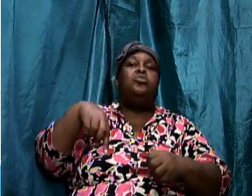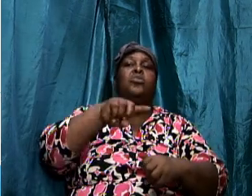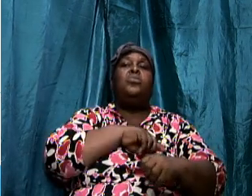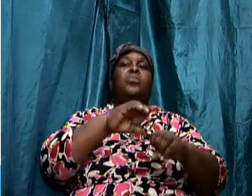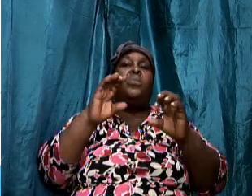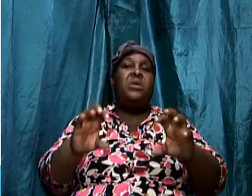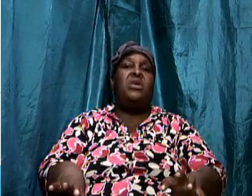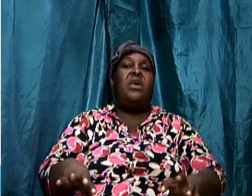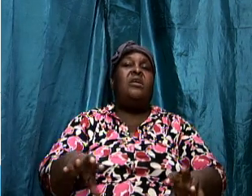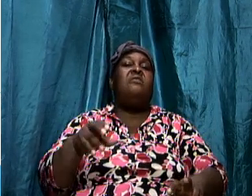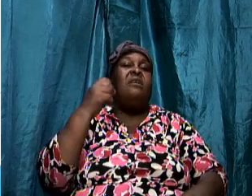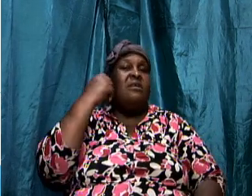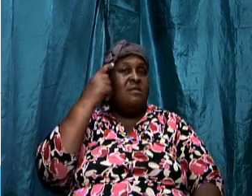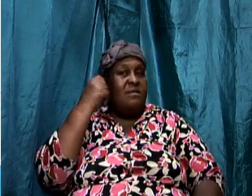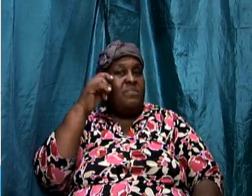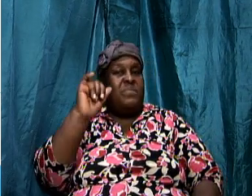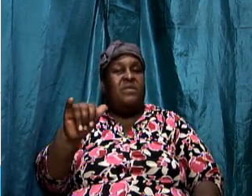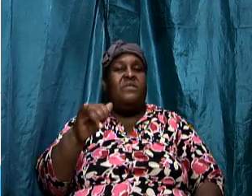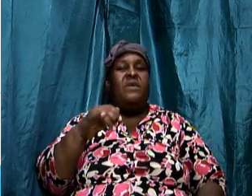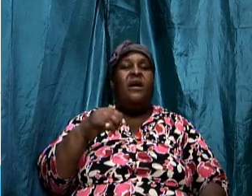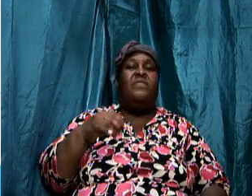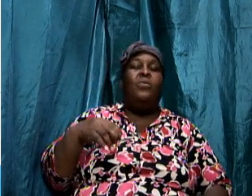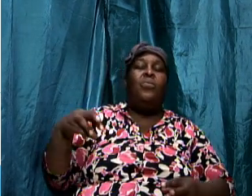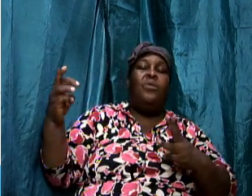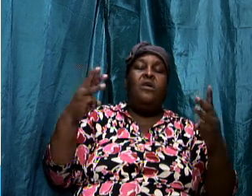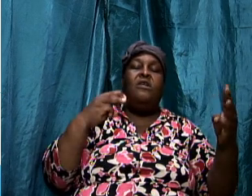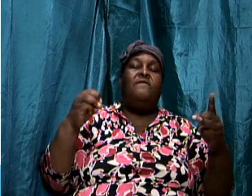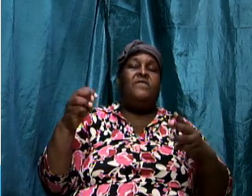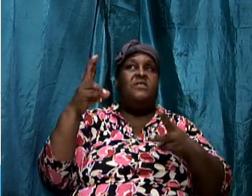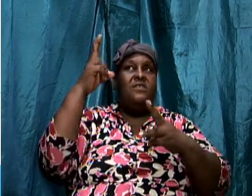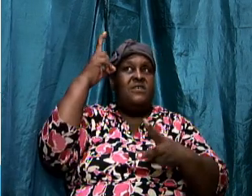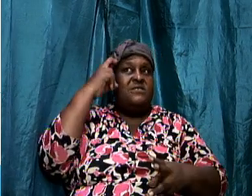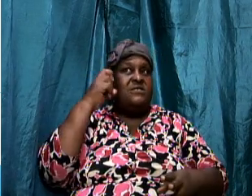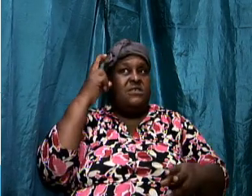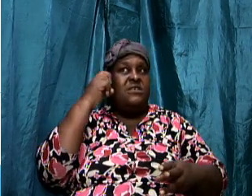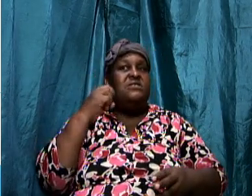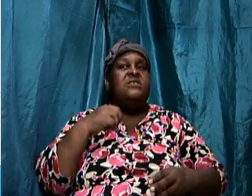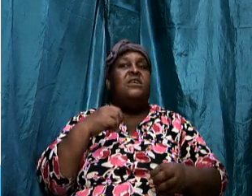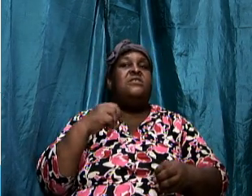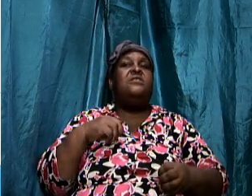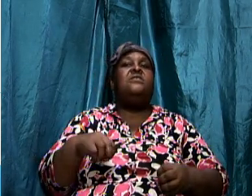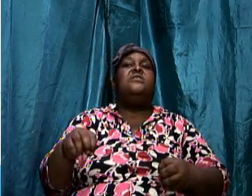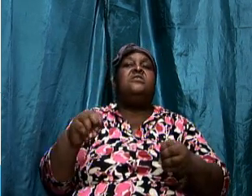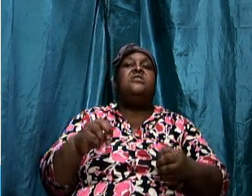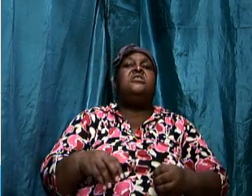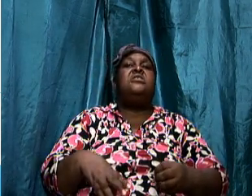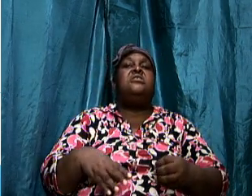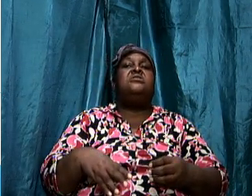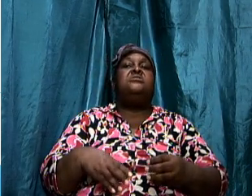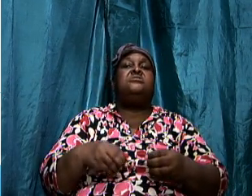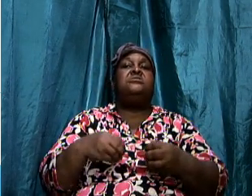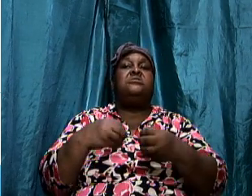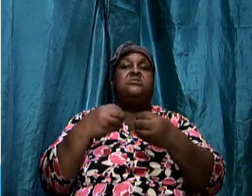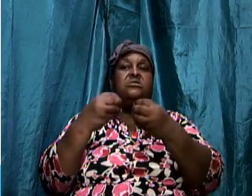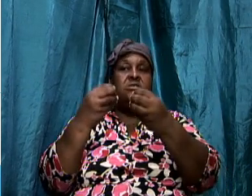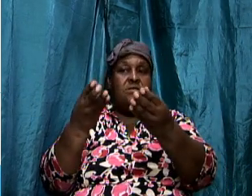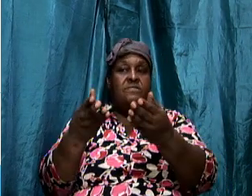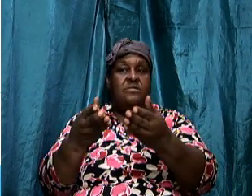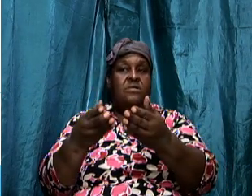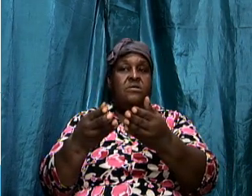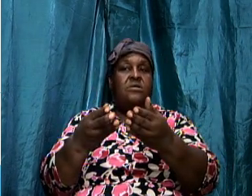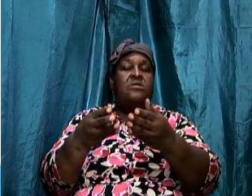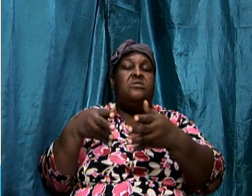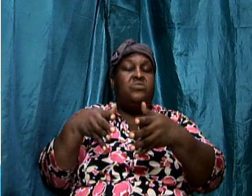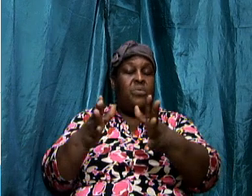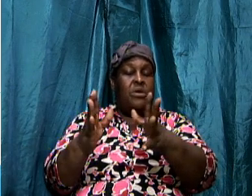that the warfare that he's launching is his way of forcing this control